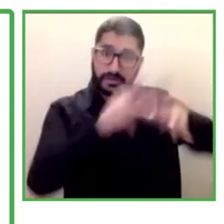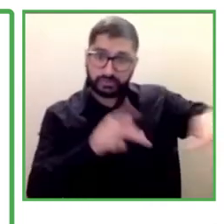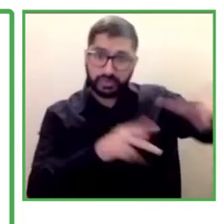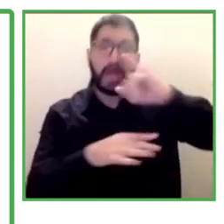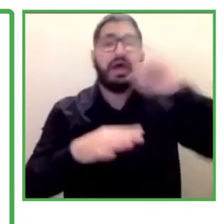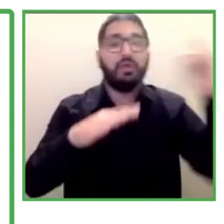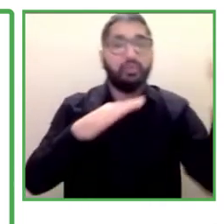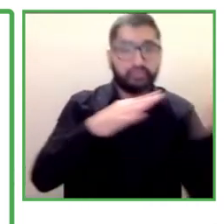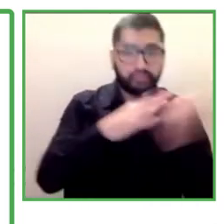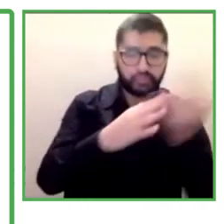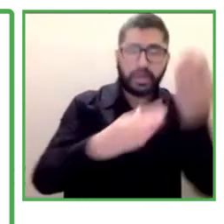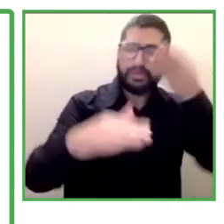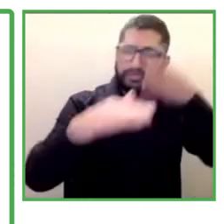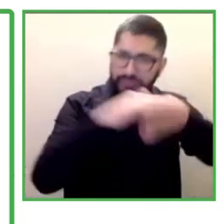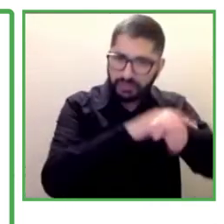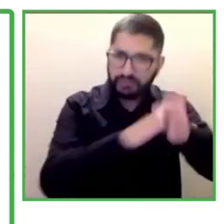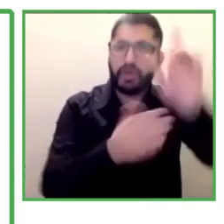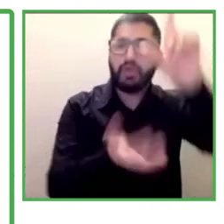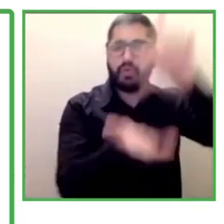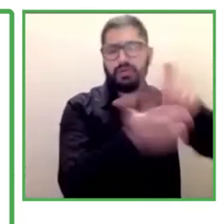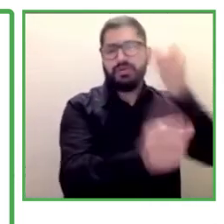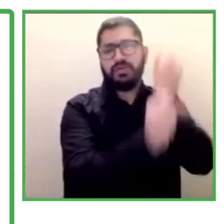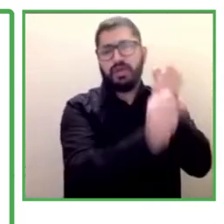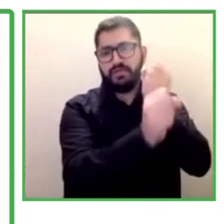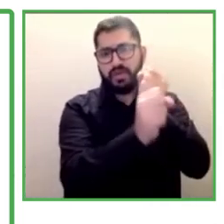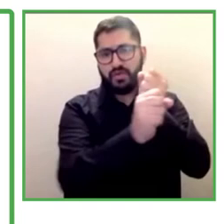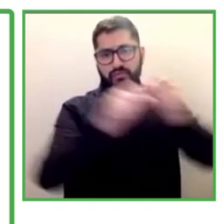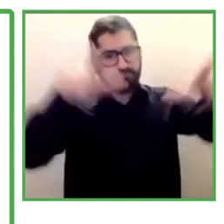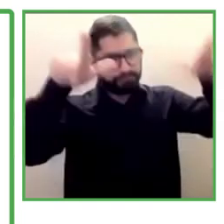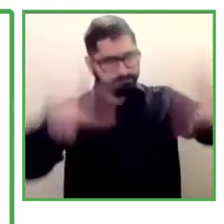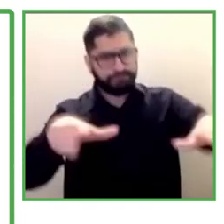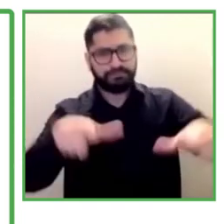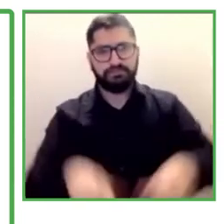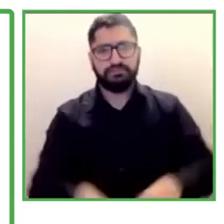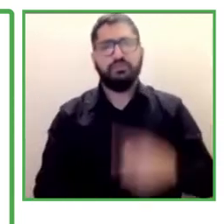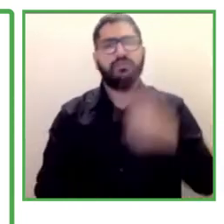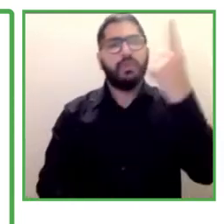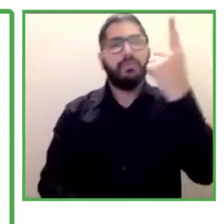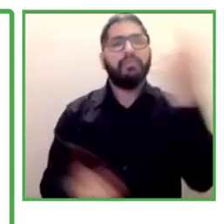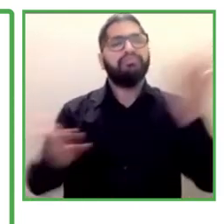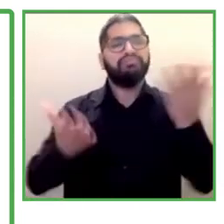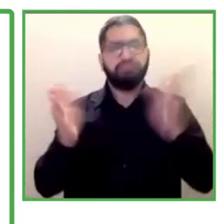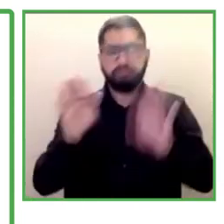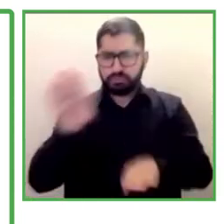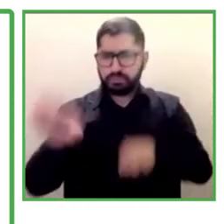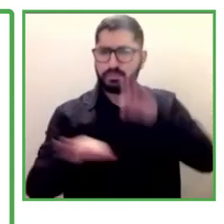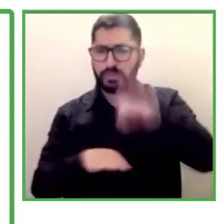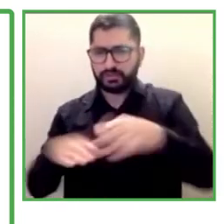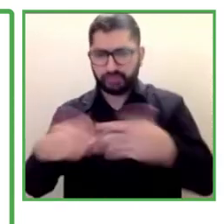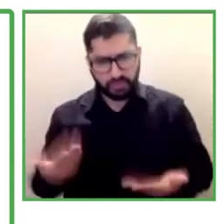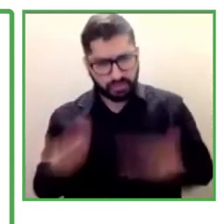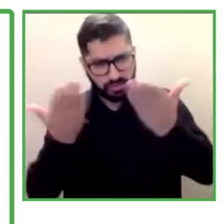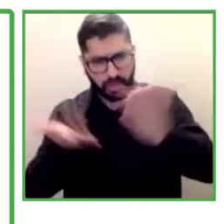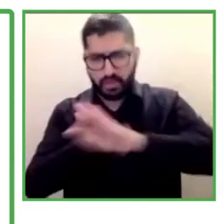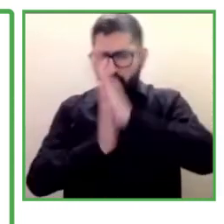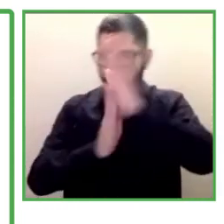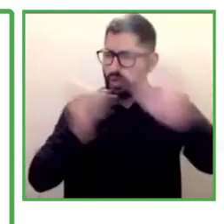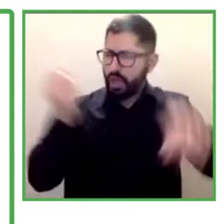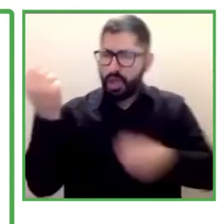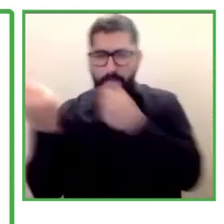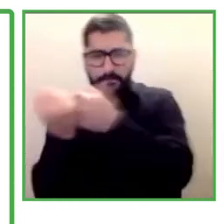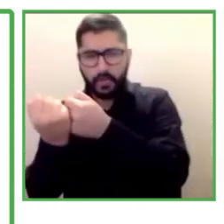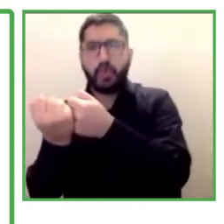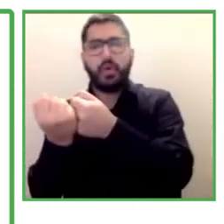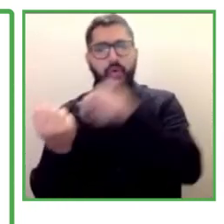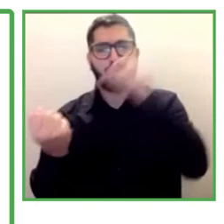in the work position. One of the first steps that we give within all this accompanying process is the analysis